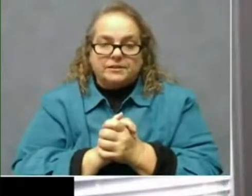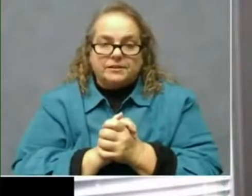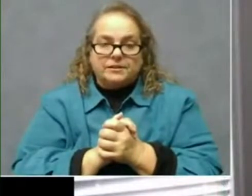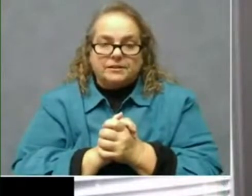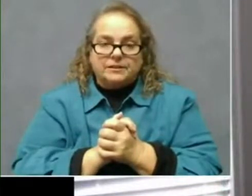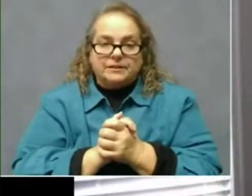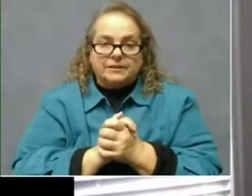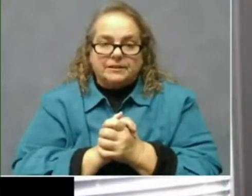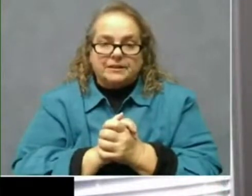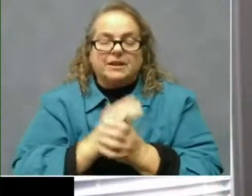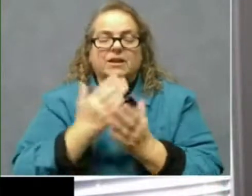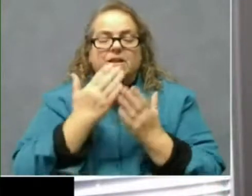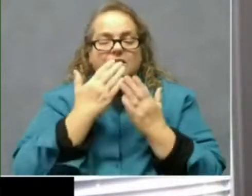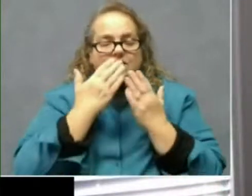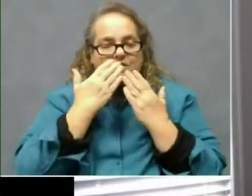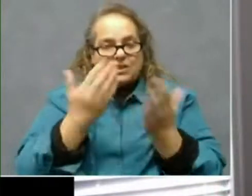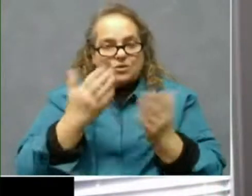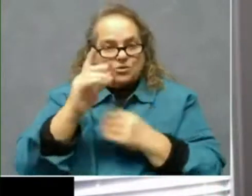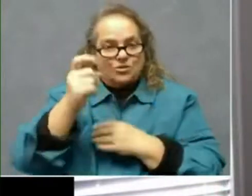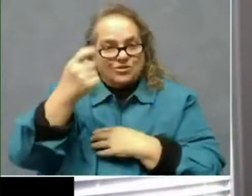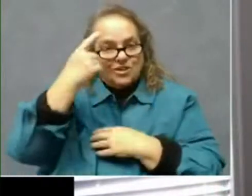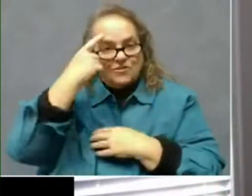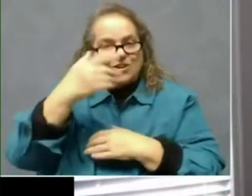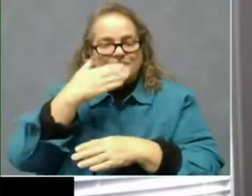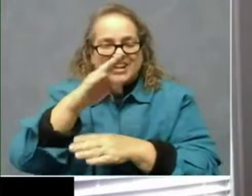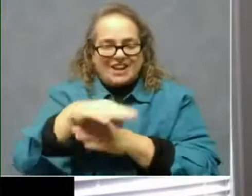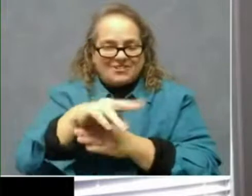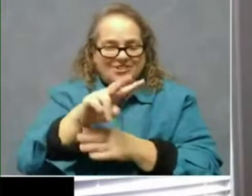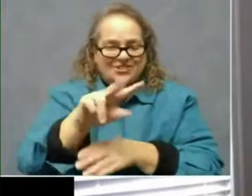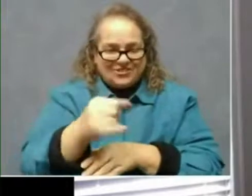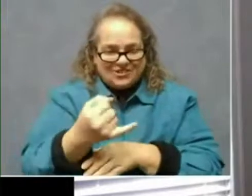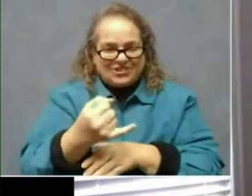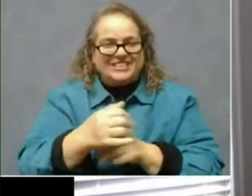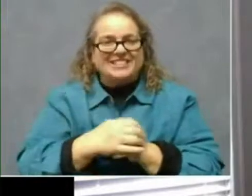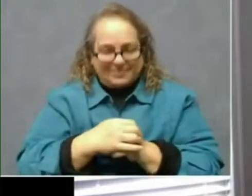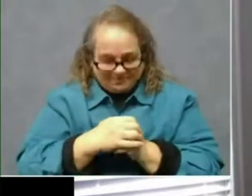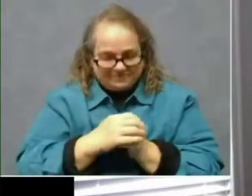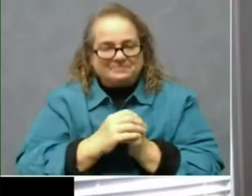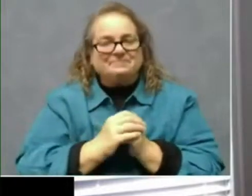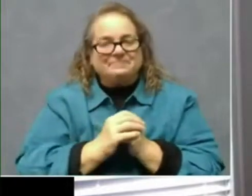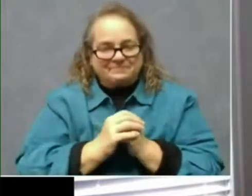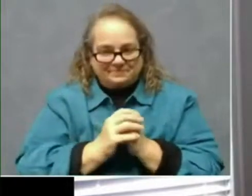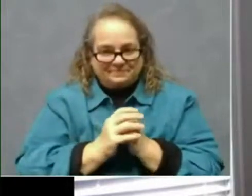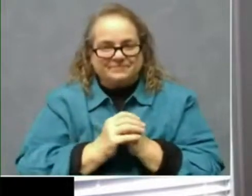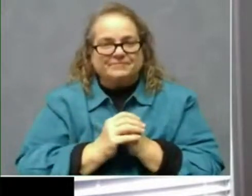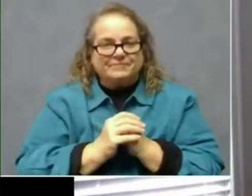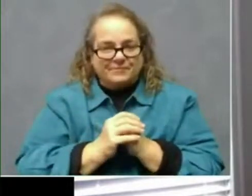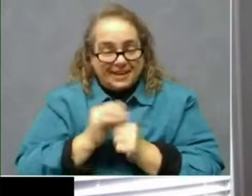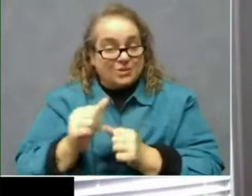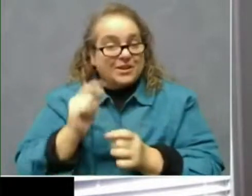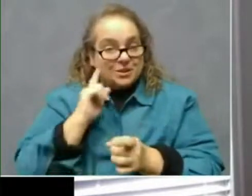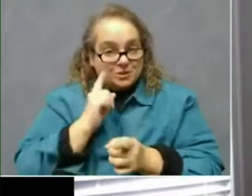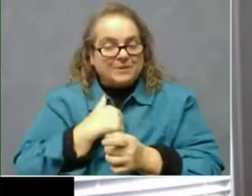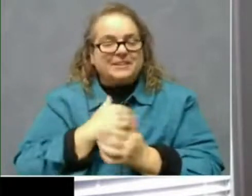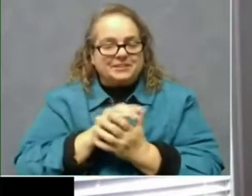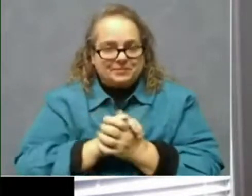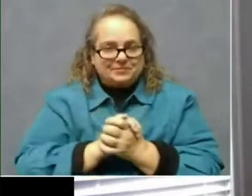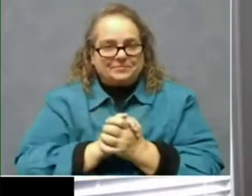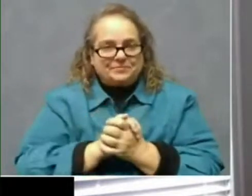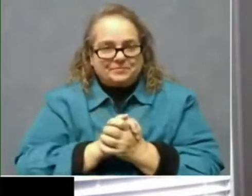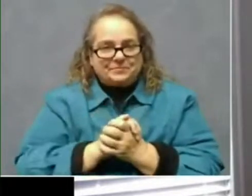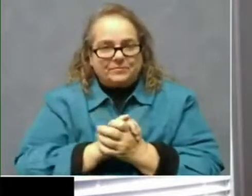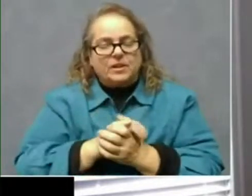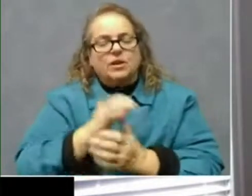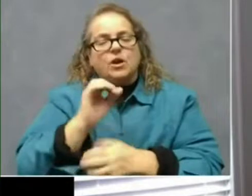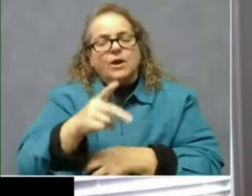Thank you, Governor. Good afternoon, Virginia. Can you hear me? Okay. So I'm going to talk